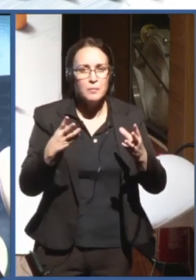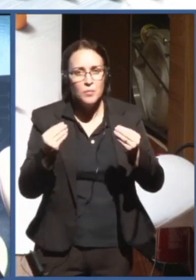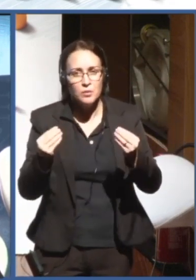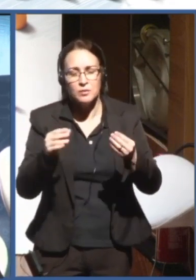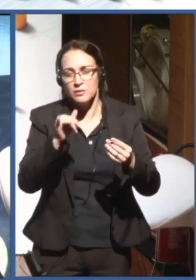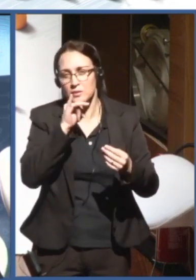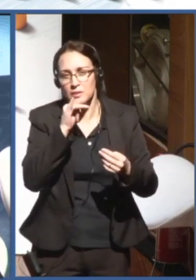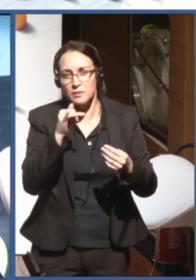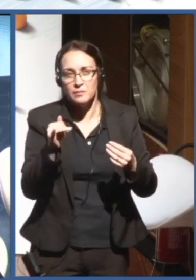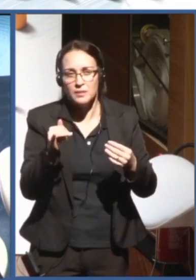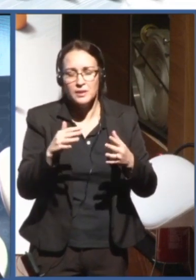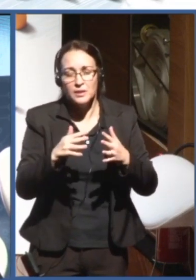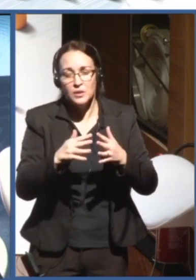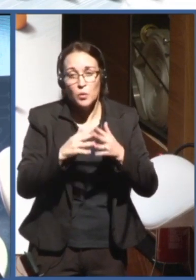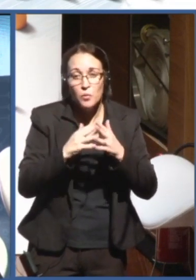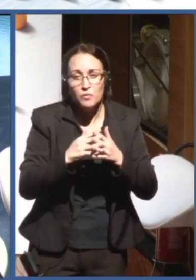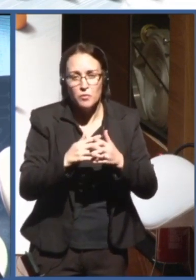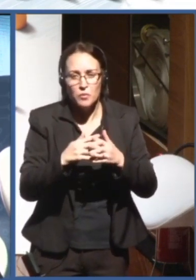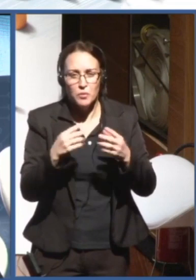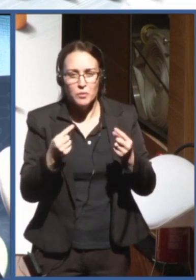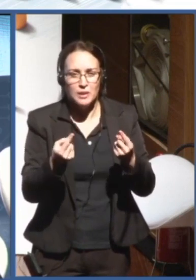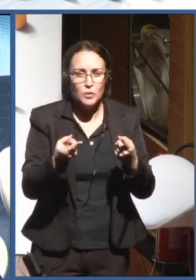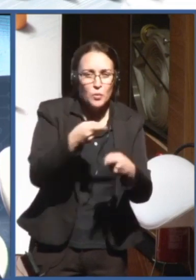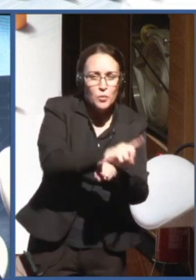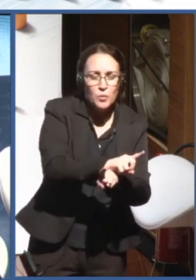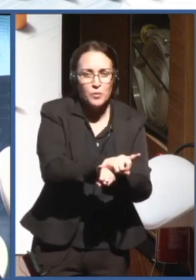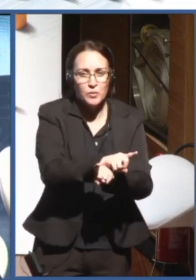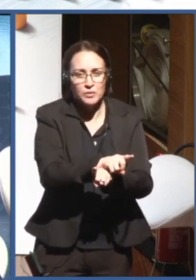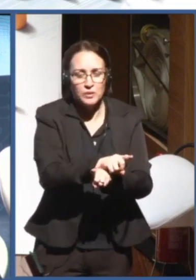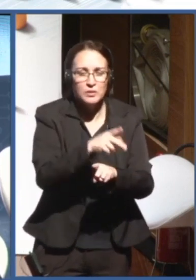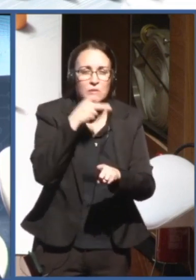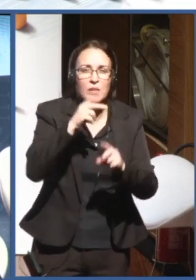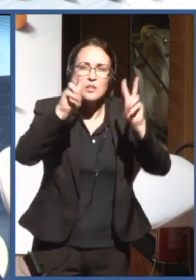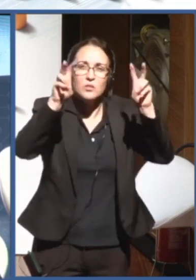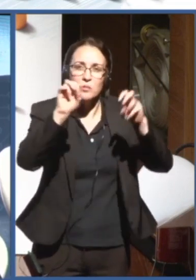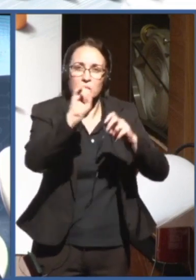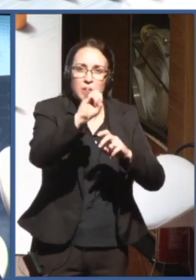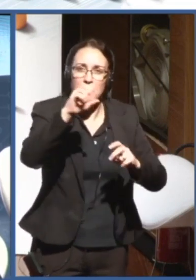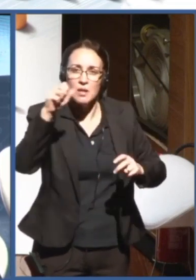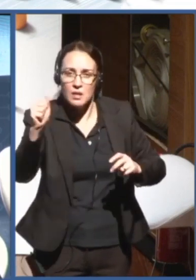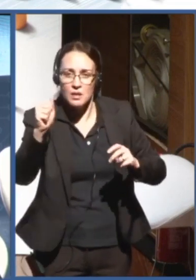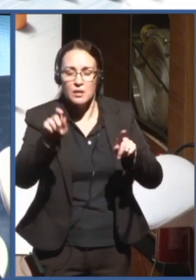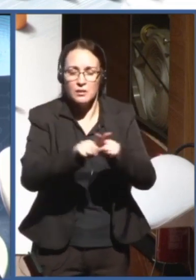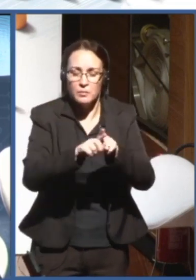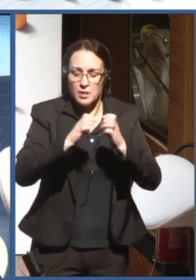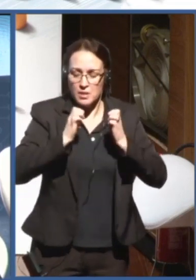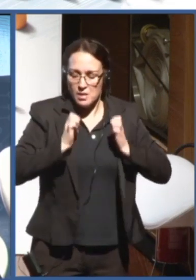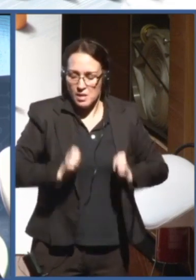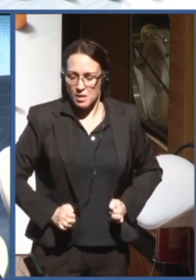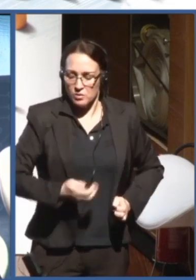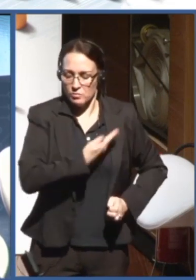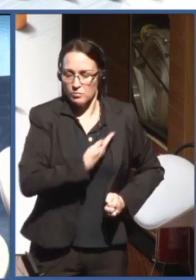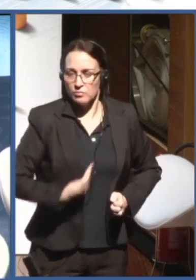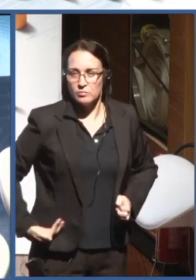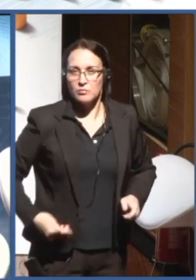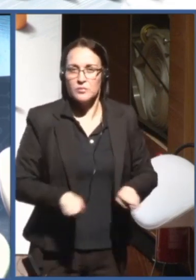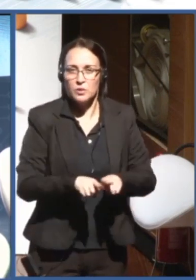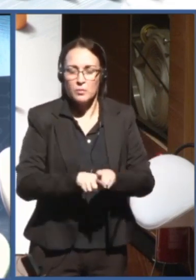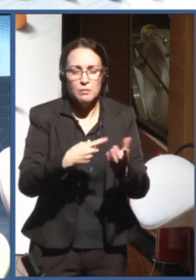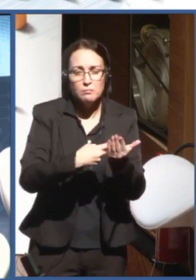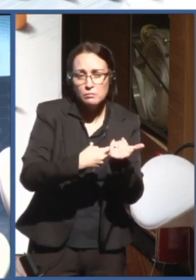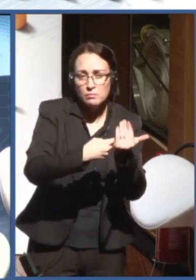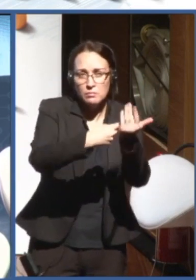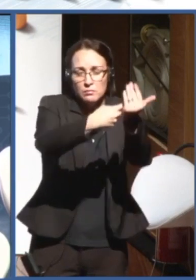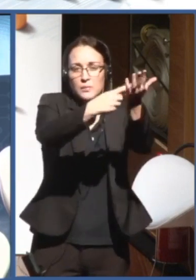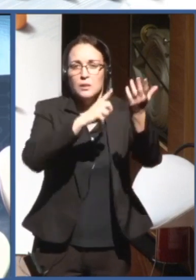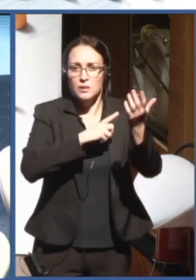you speak about AI ethics, AI governance with people around the world, even though this technology has a global impact, people have different reactions to it. And we